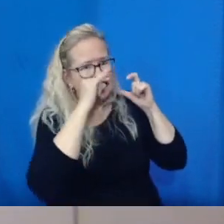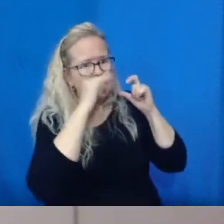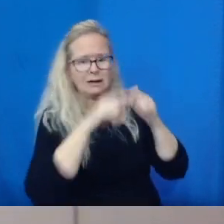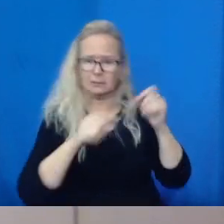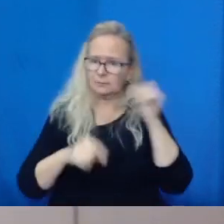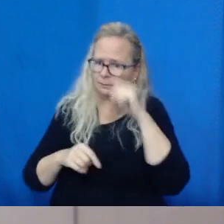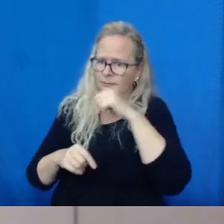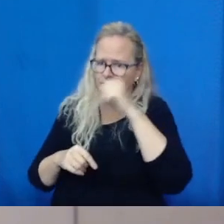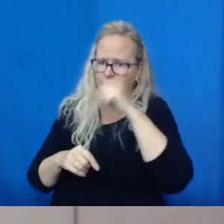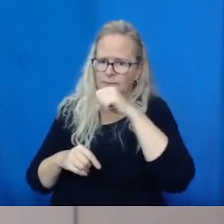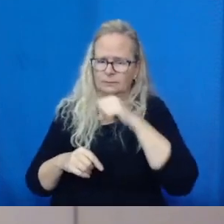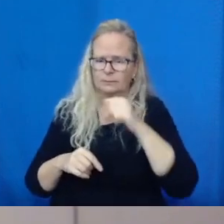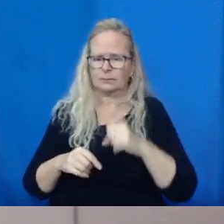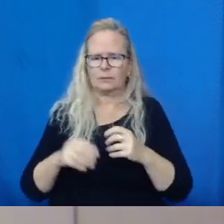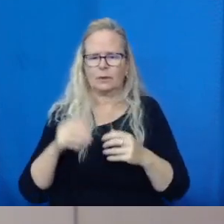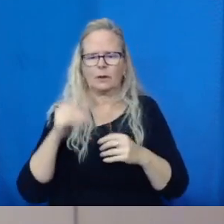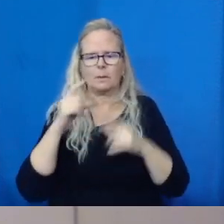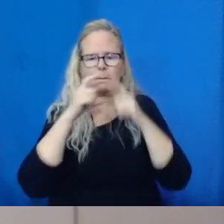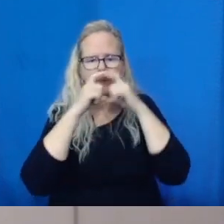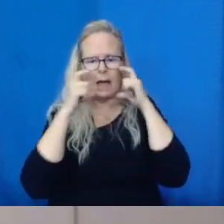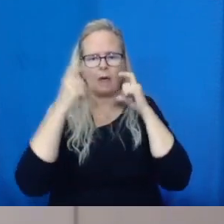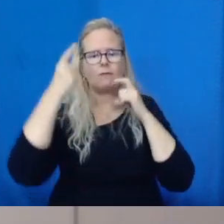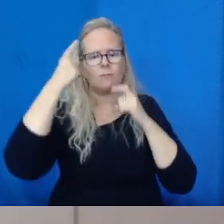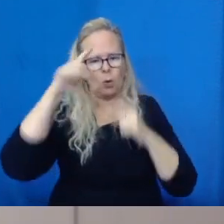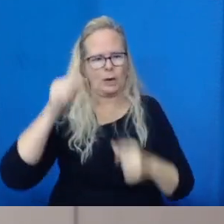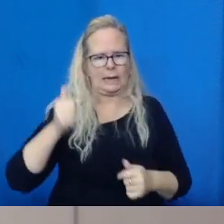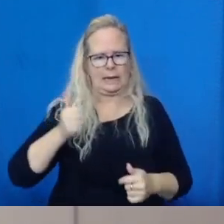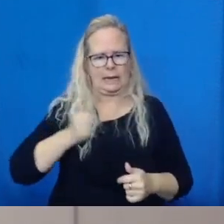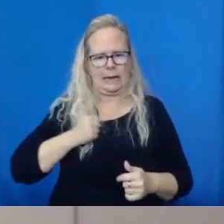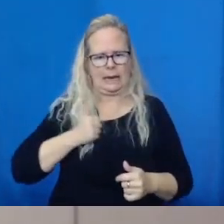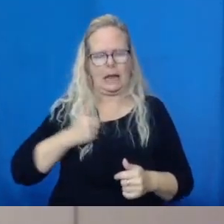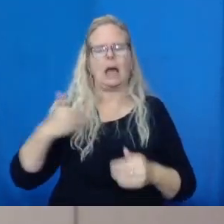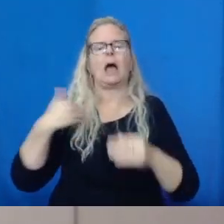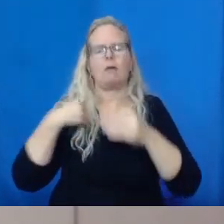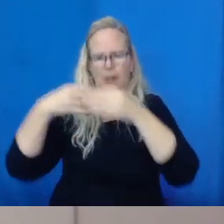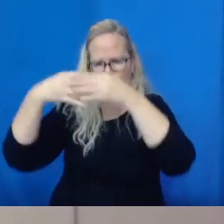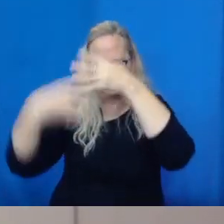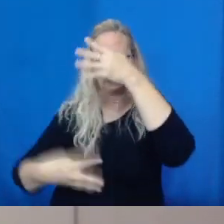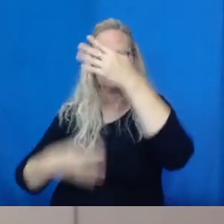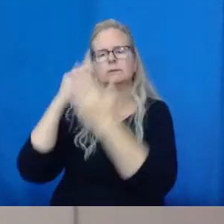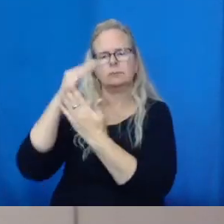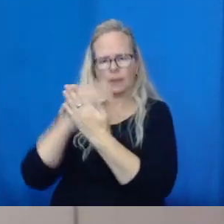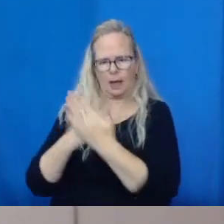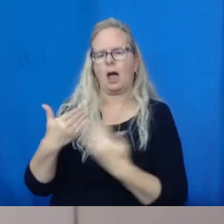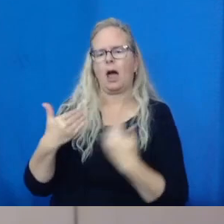Health Canada authorized. The sort of that extra layer of